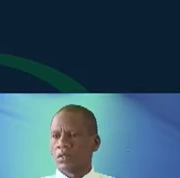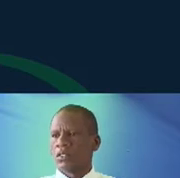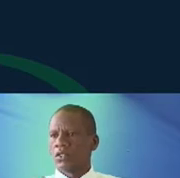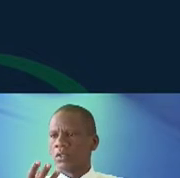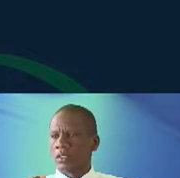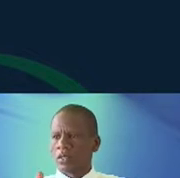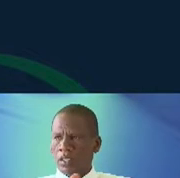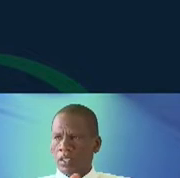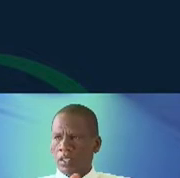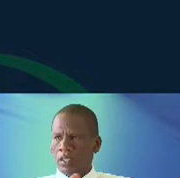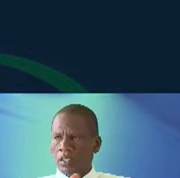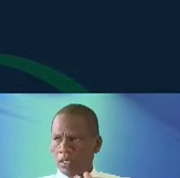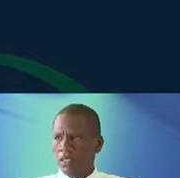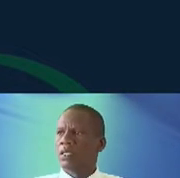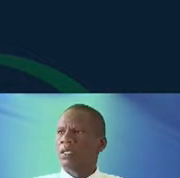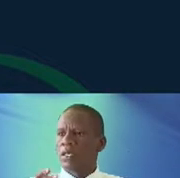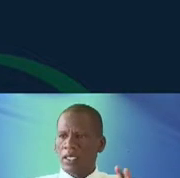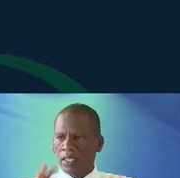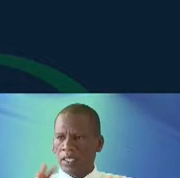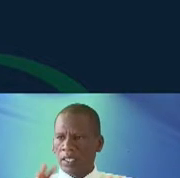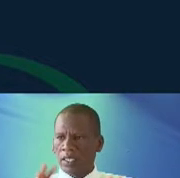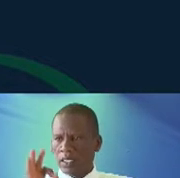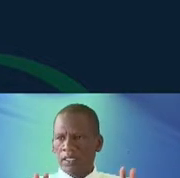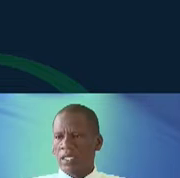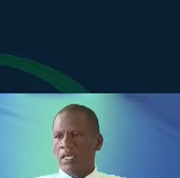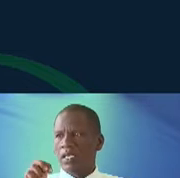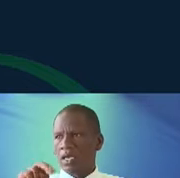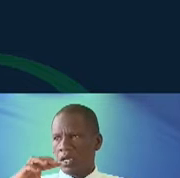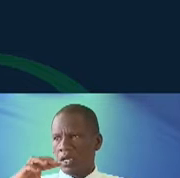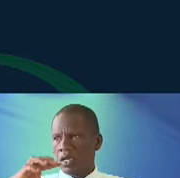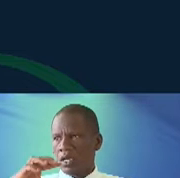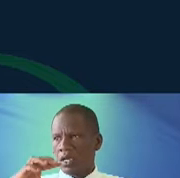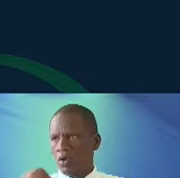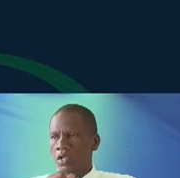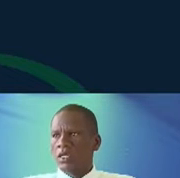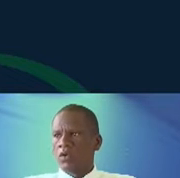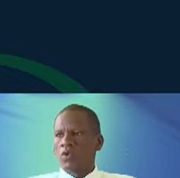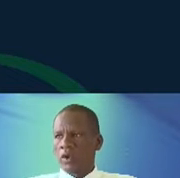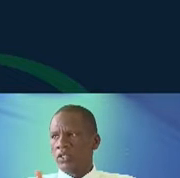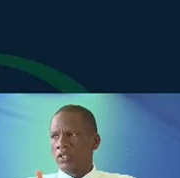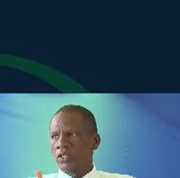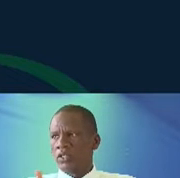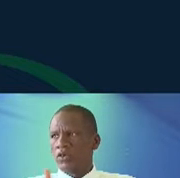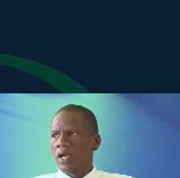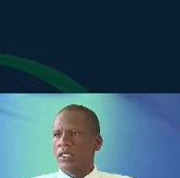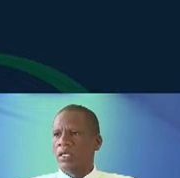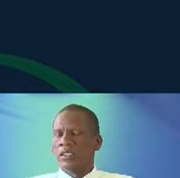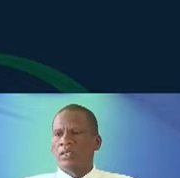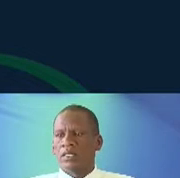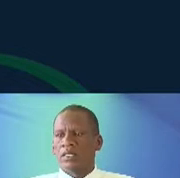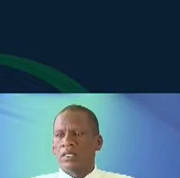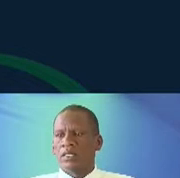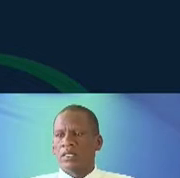And in 2018, the Kenyan designer Nyankompinga did a really beautiful collection and kind of centered the motif of